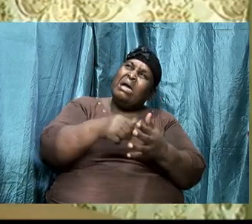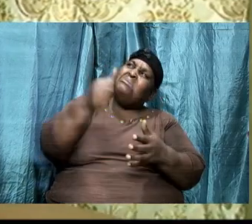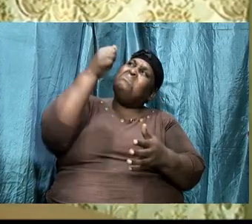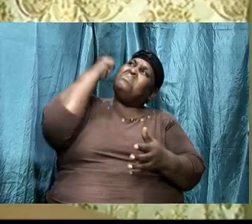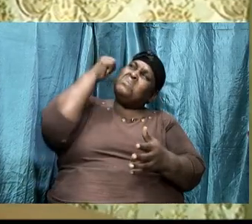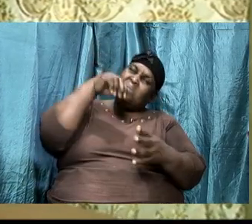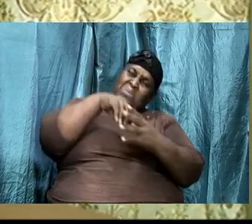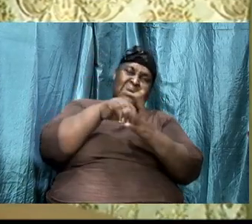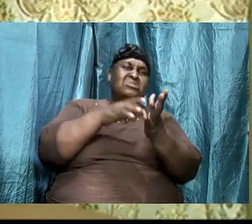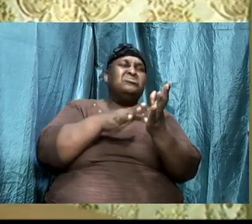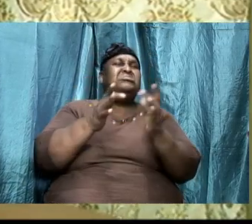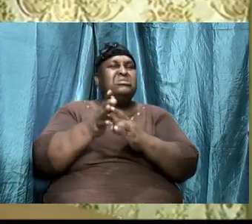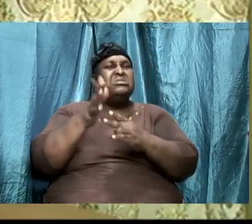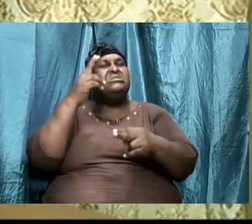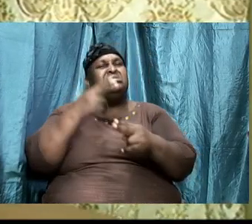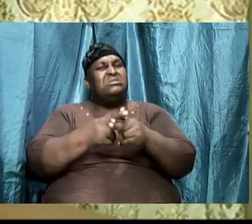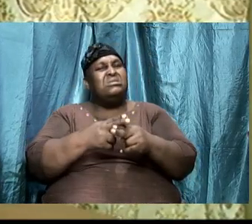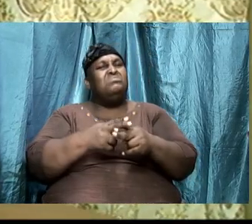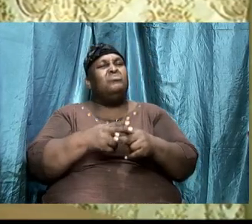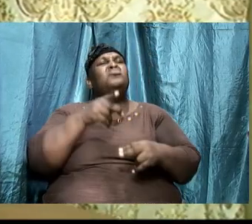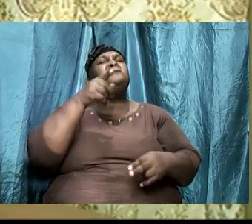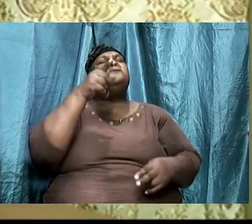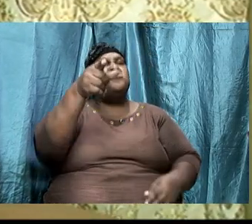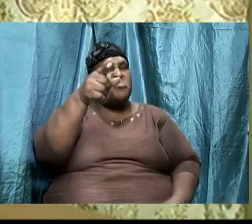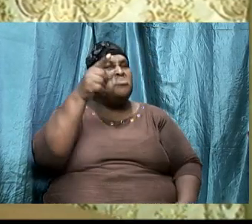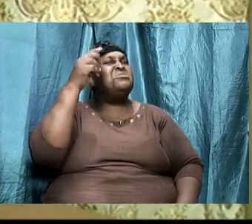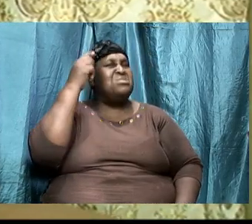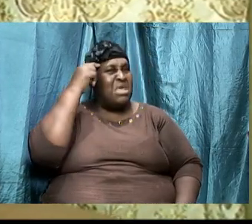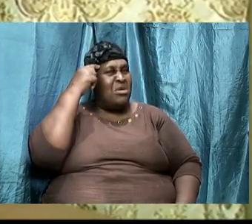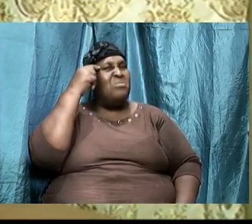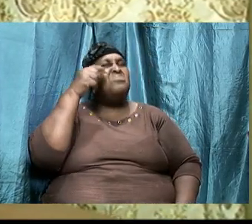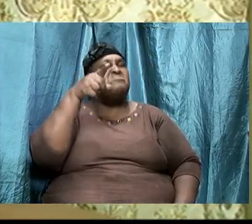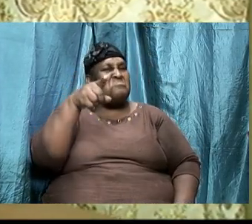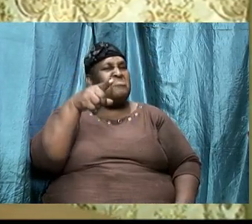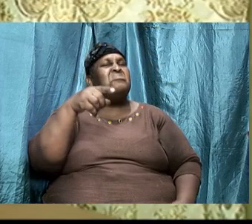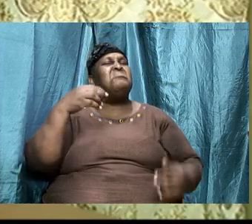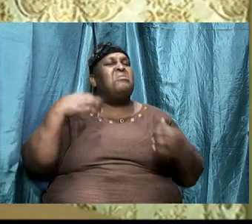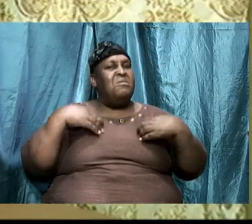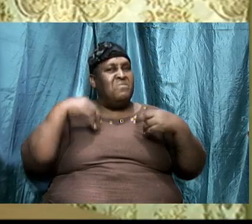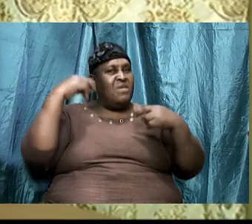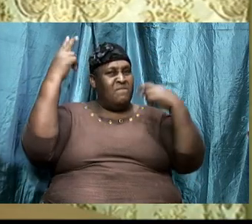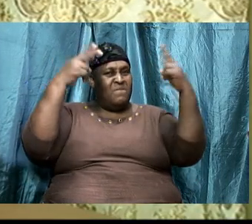think that we are going to have the victory nothing like that